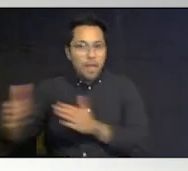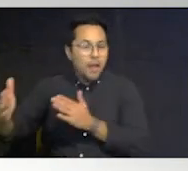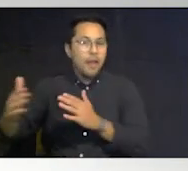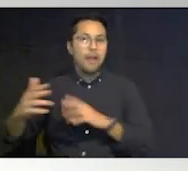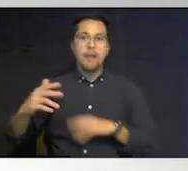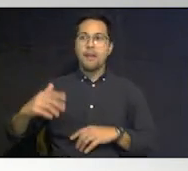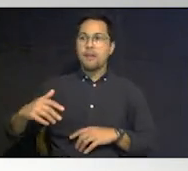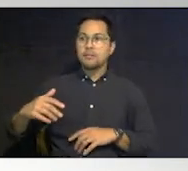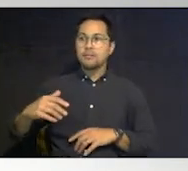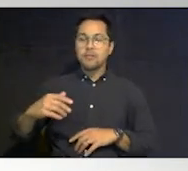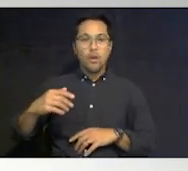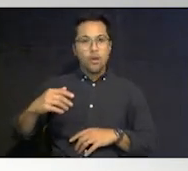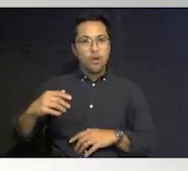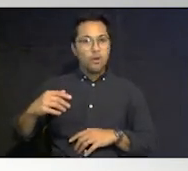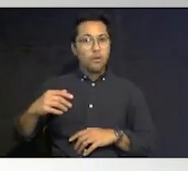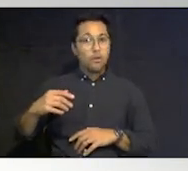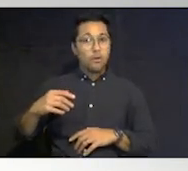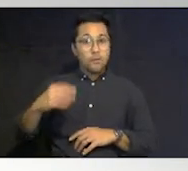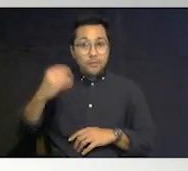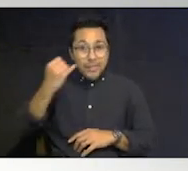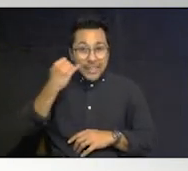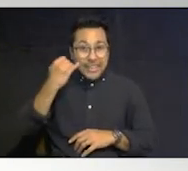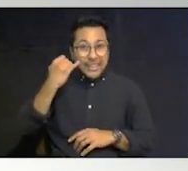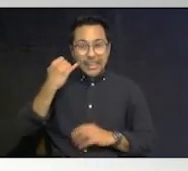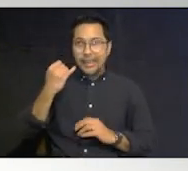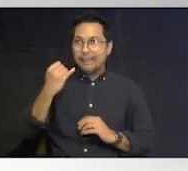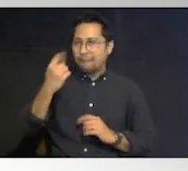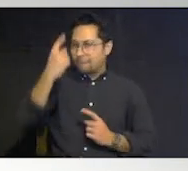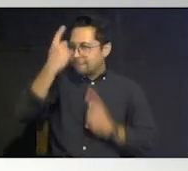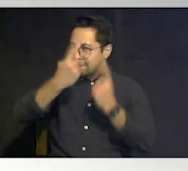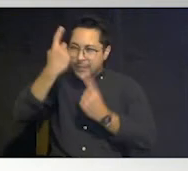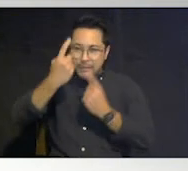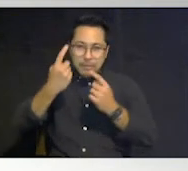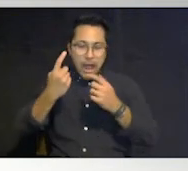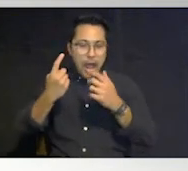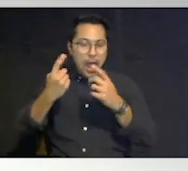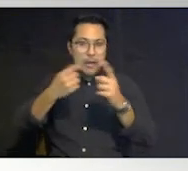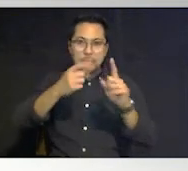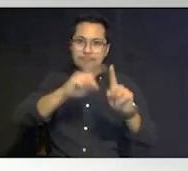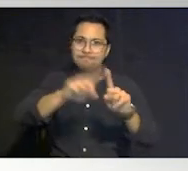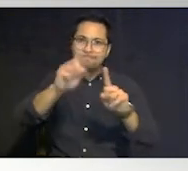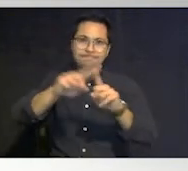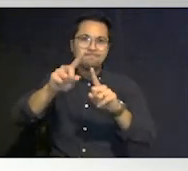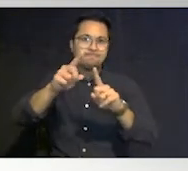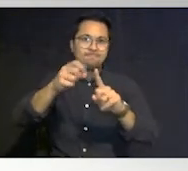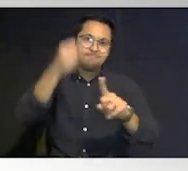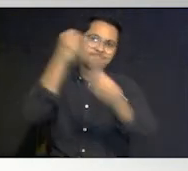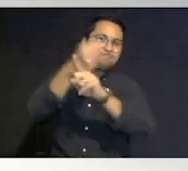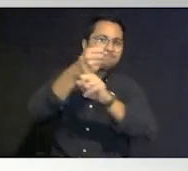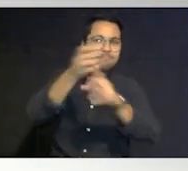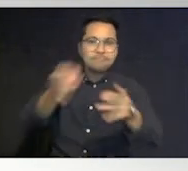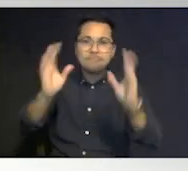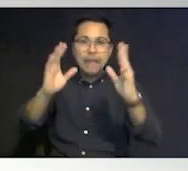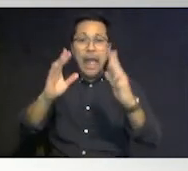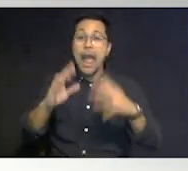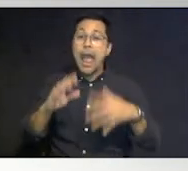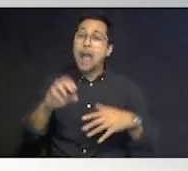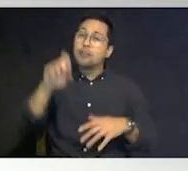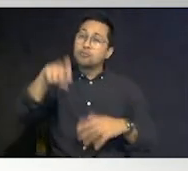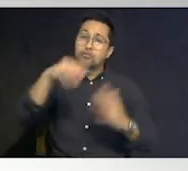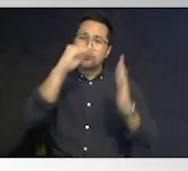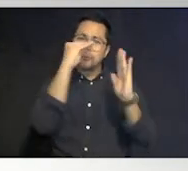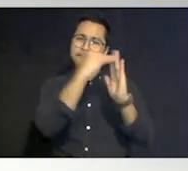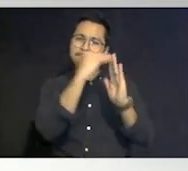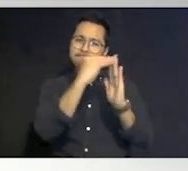we're a world of options what are all the things that i might be able to do and listing them